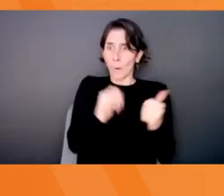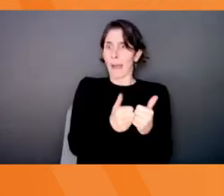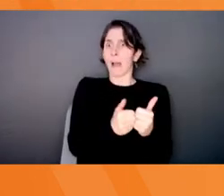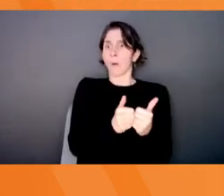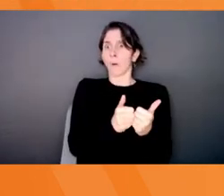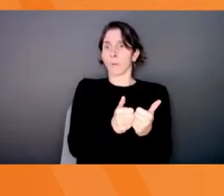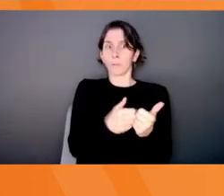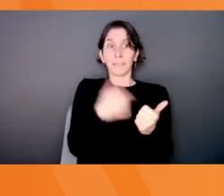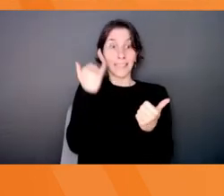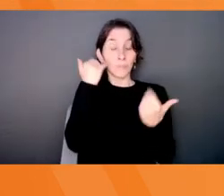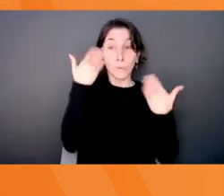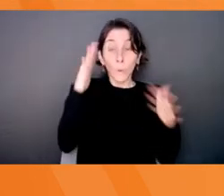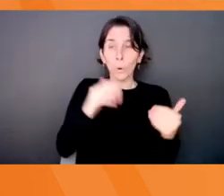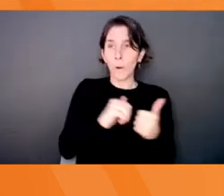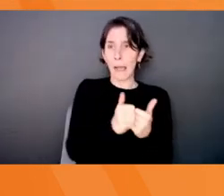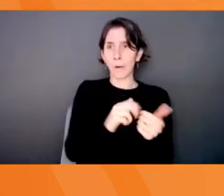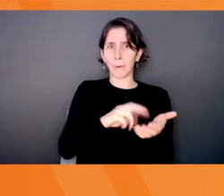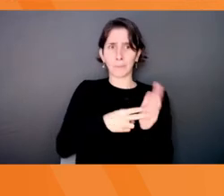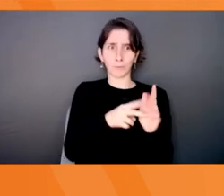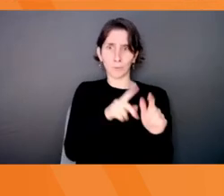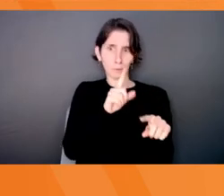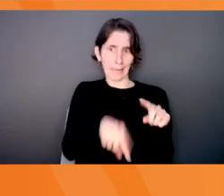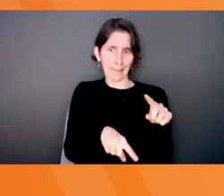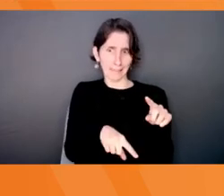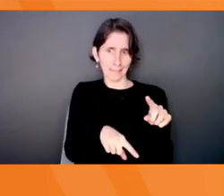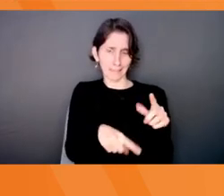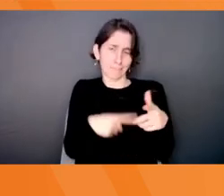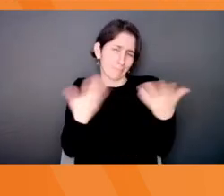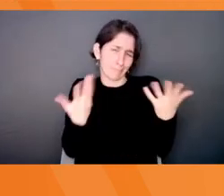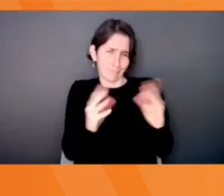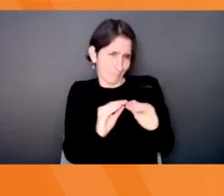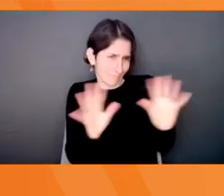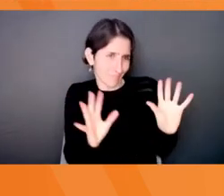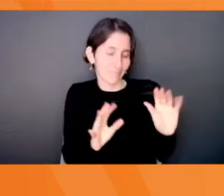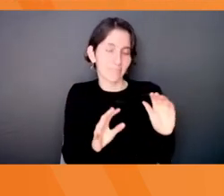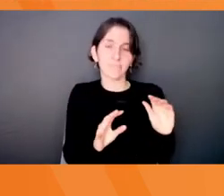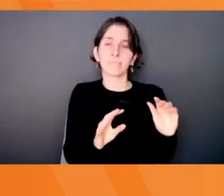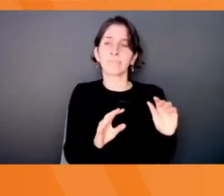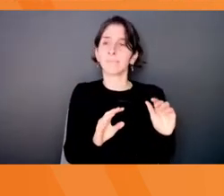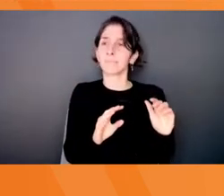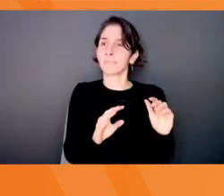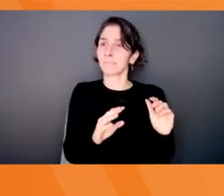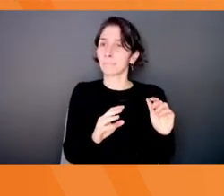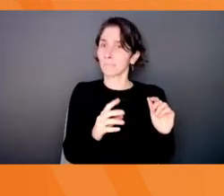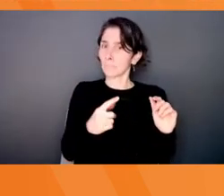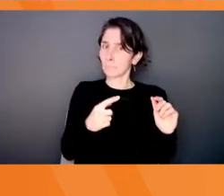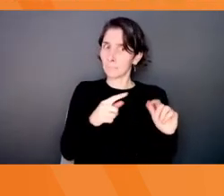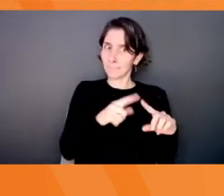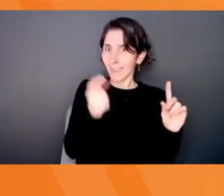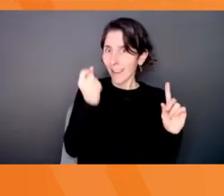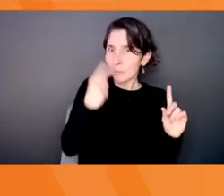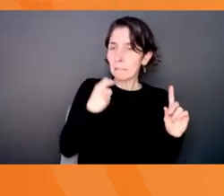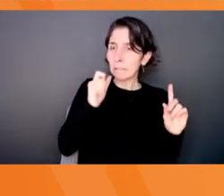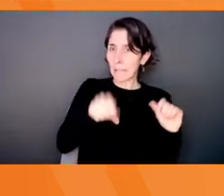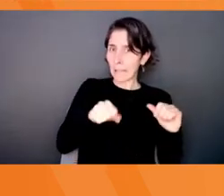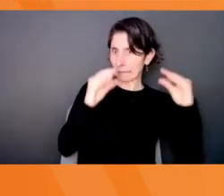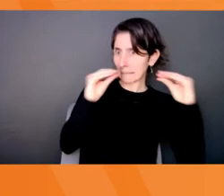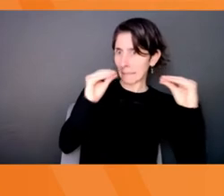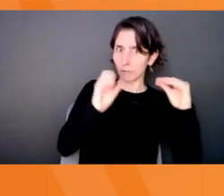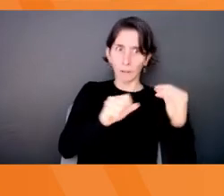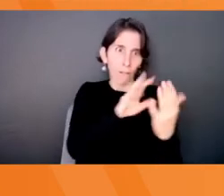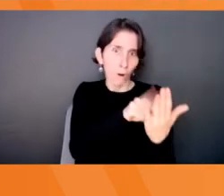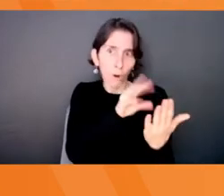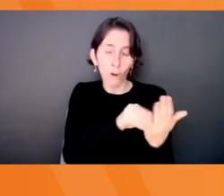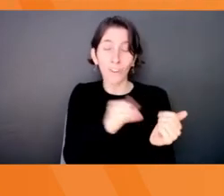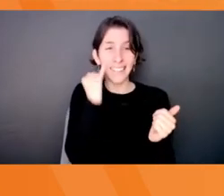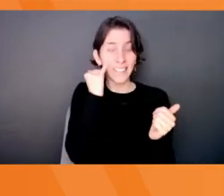knowing how to innovate, you can't innovate. It's kind of, kind of straightforward. Right. But it's, again, it's something that we can be taught. And so, uh, if you have a